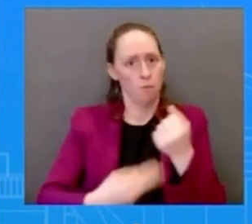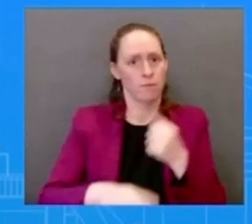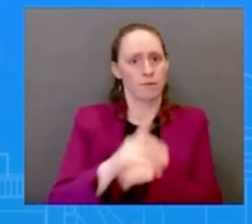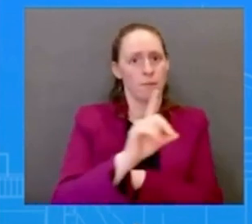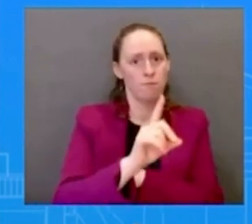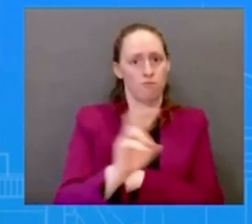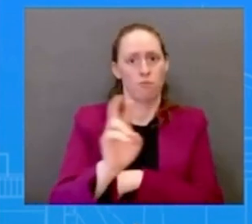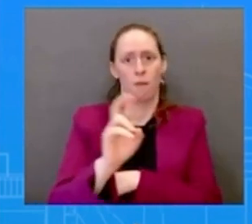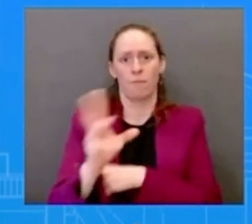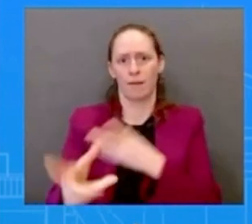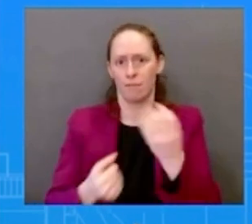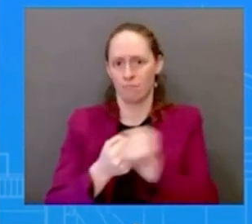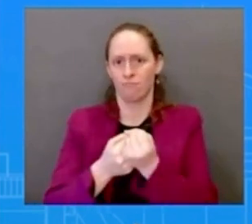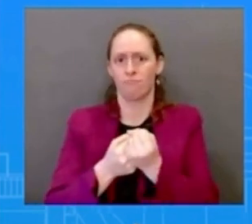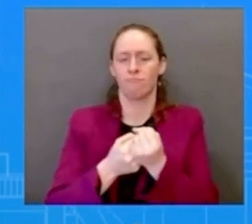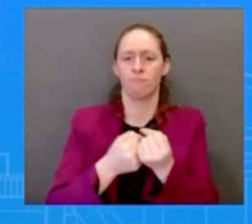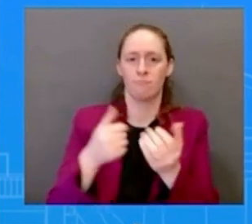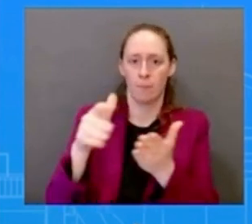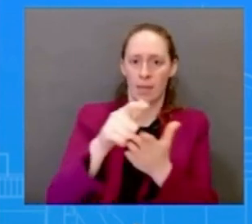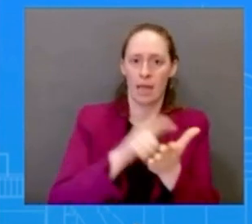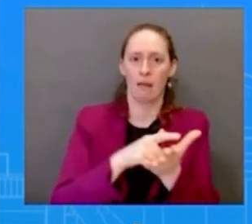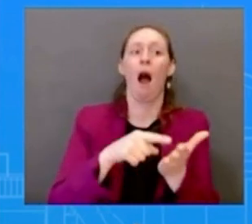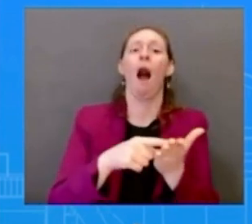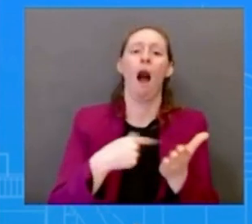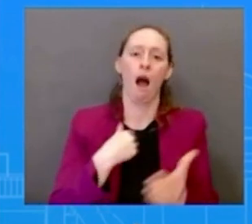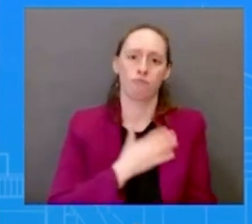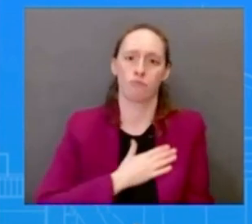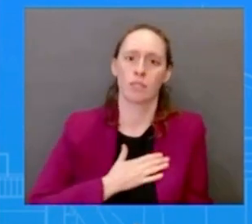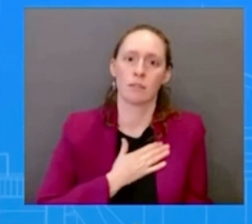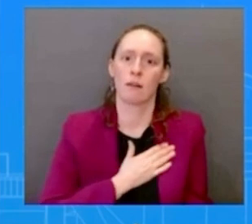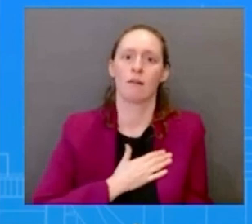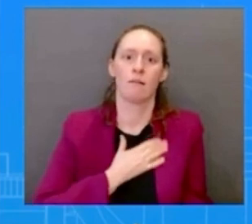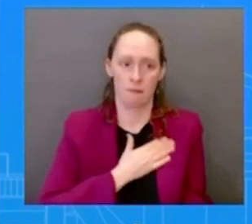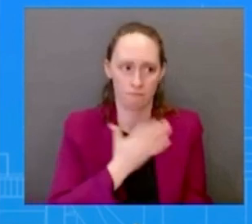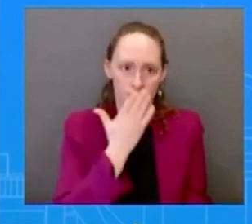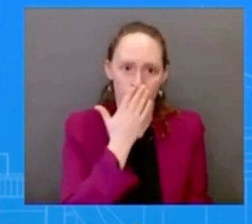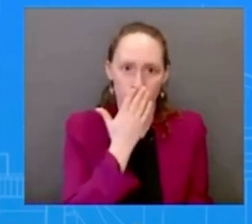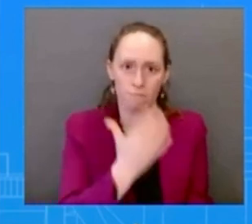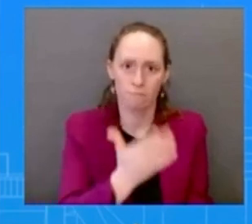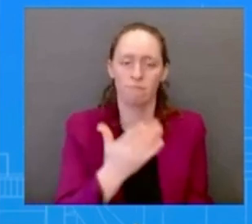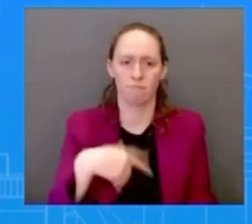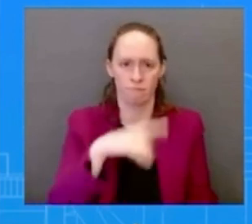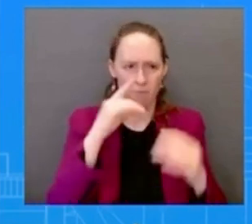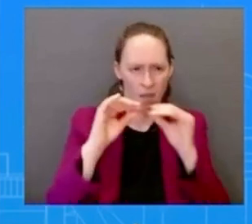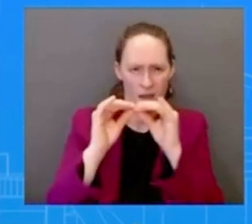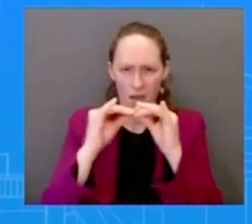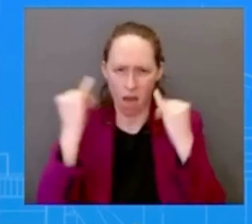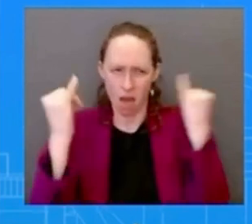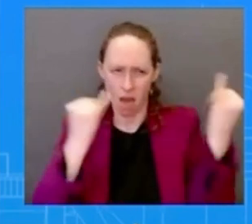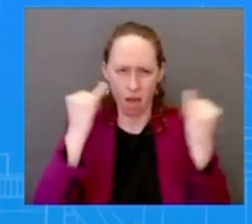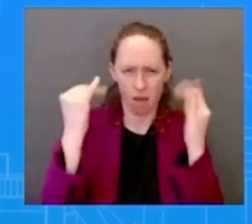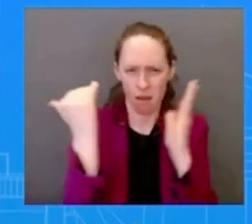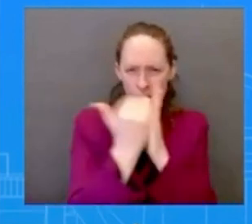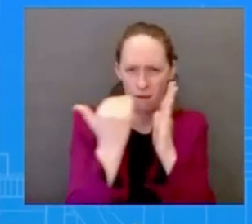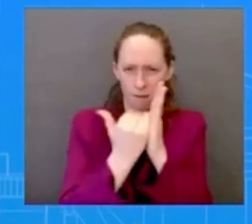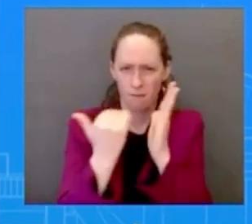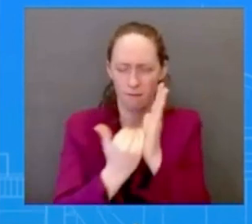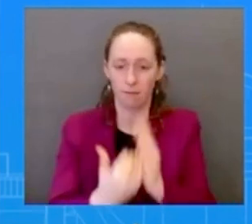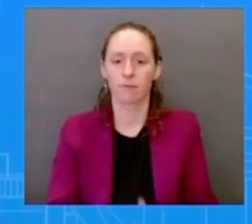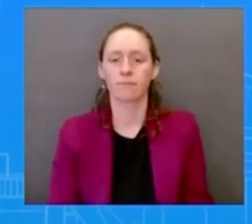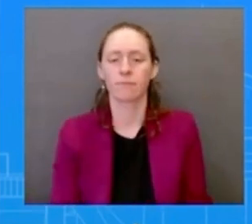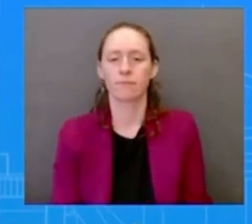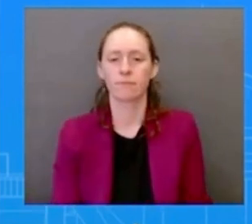putting their ideas together and putting that on the table so we're going to work closely uh at that bill and other regulatory changes as well